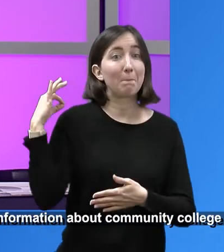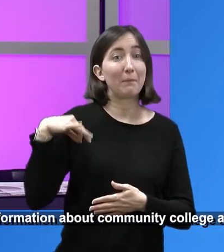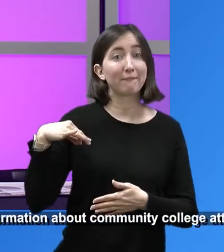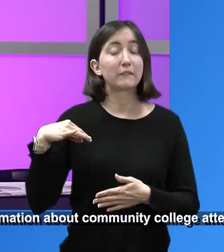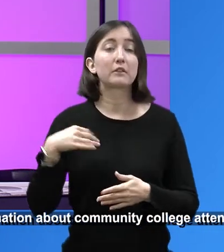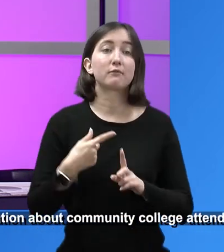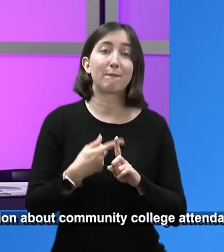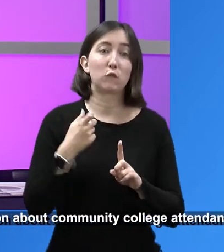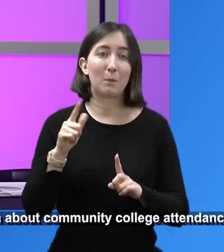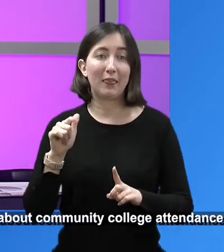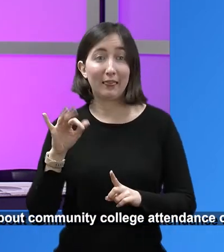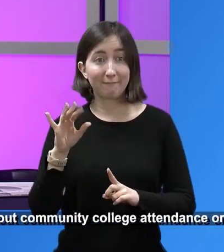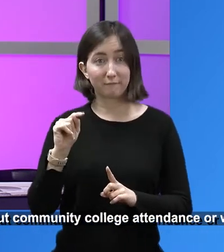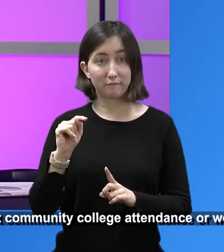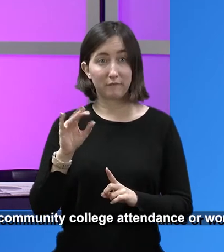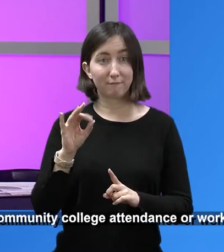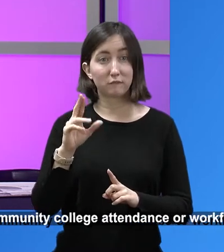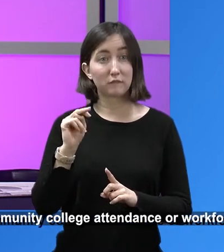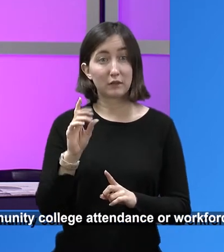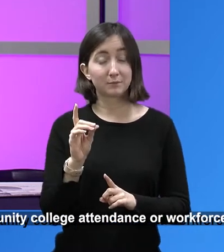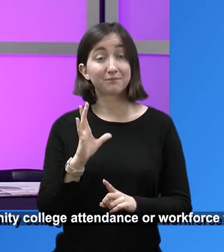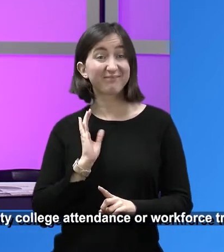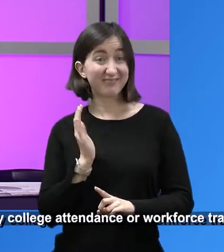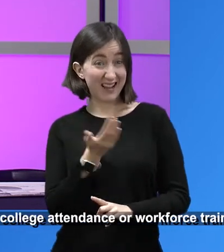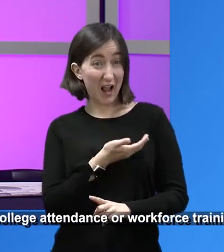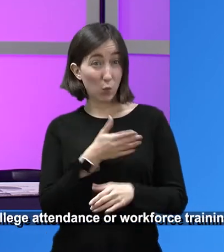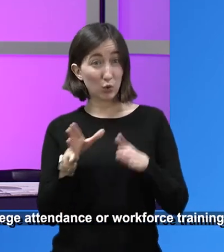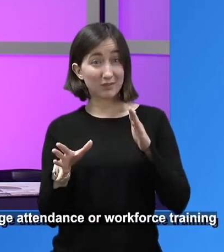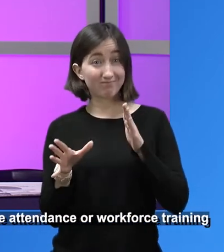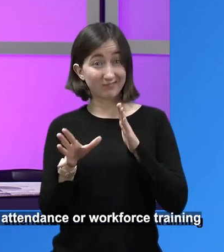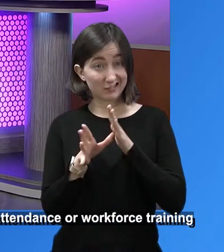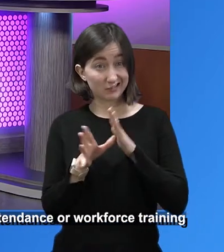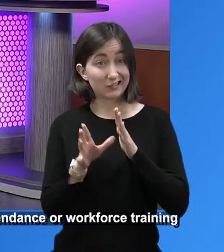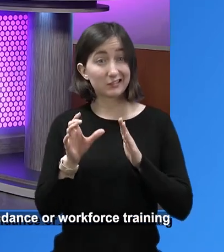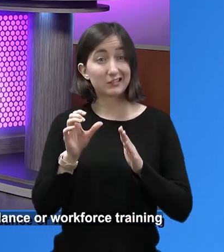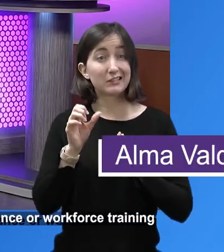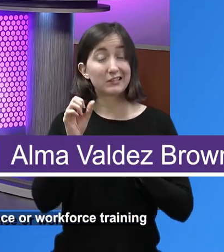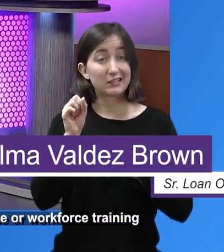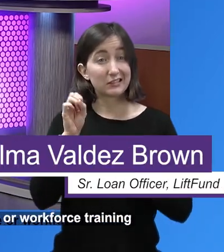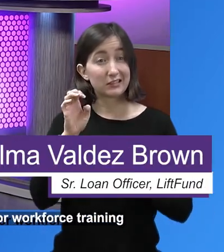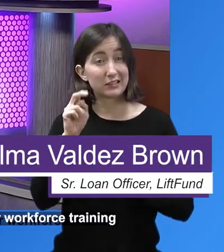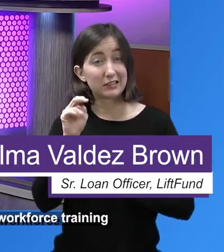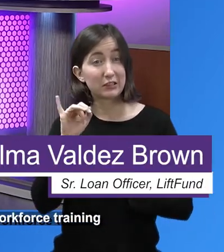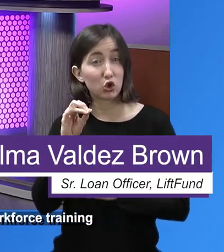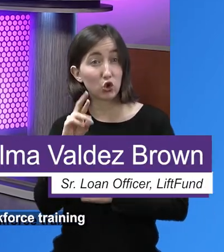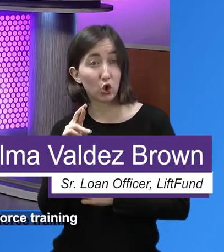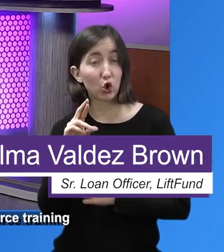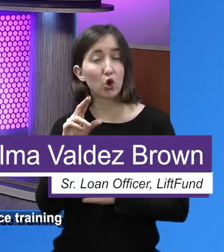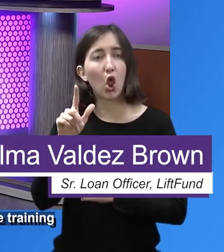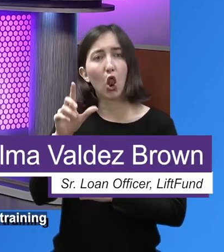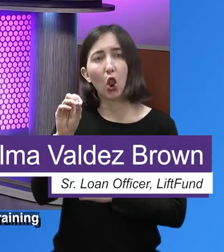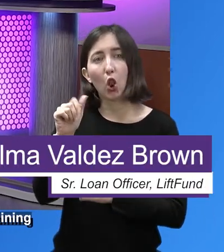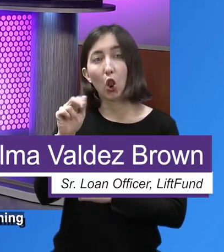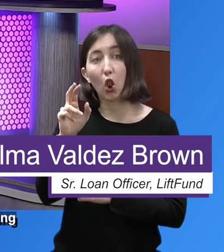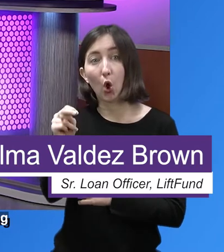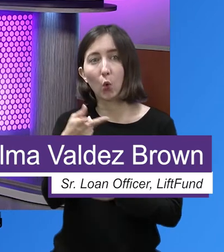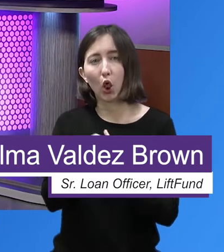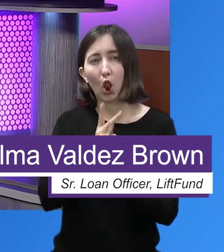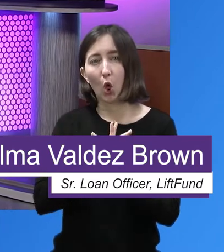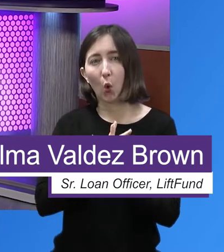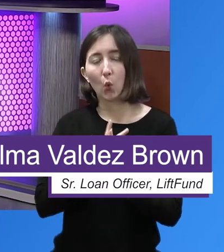our Senior Loan Officer Alma Valdez Brown to join me today in helping us